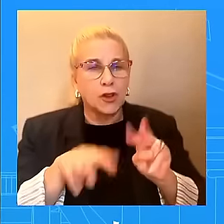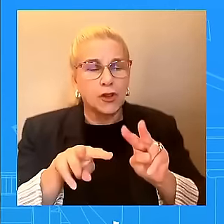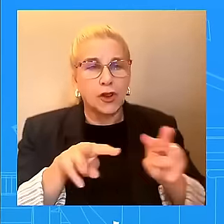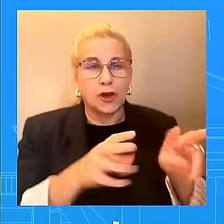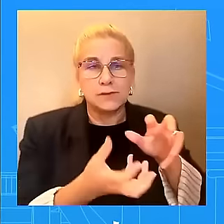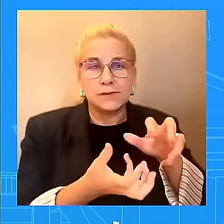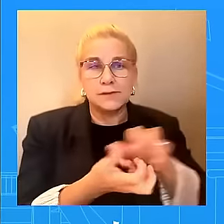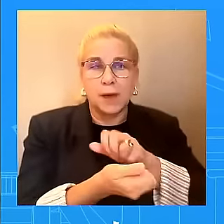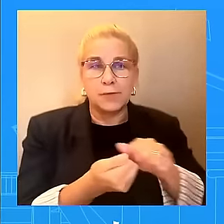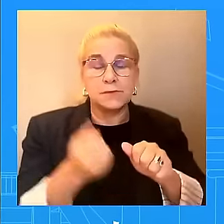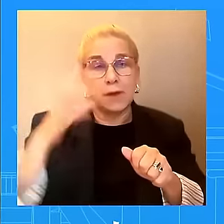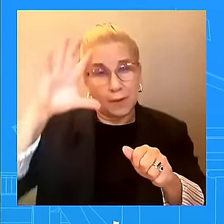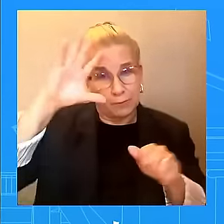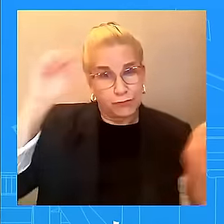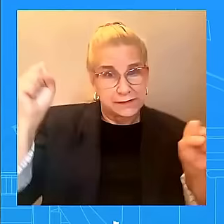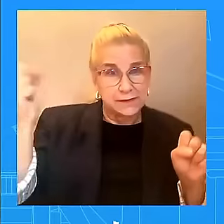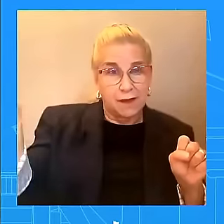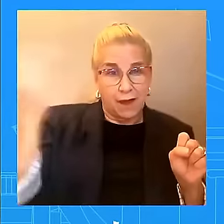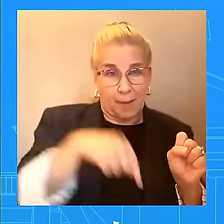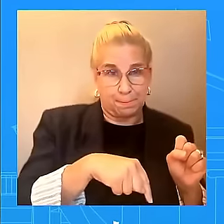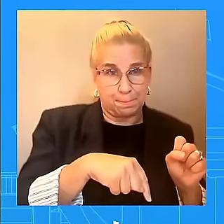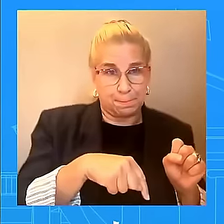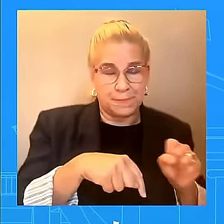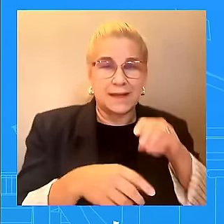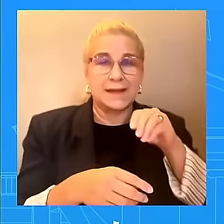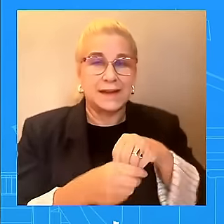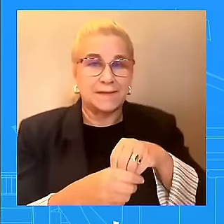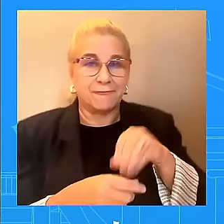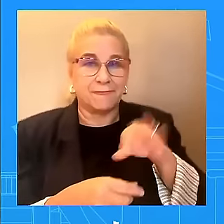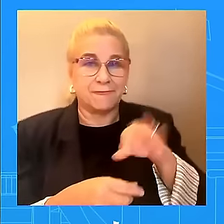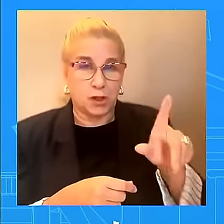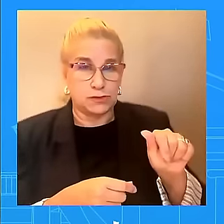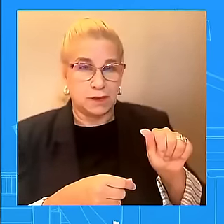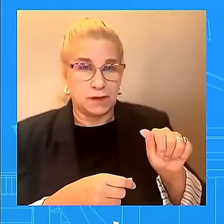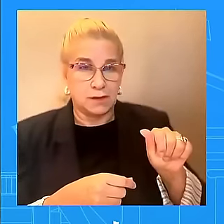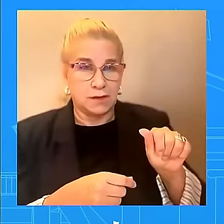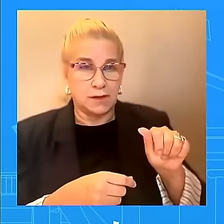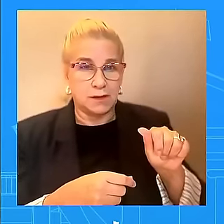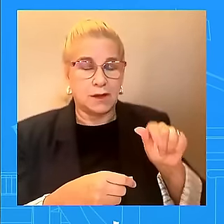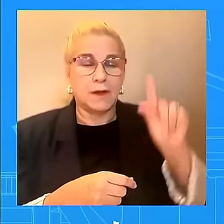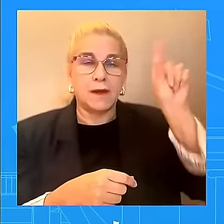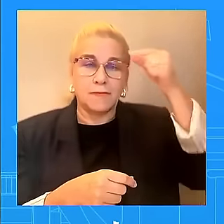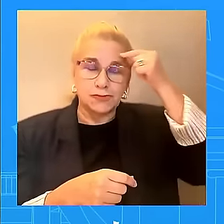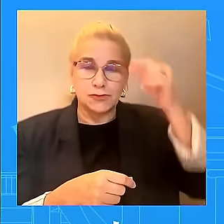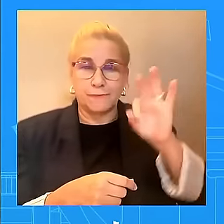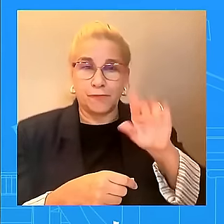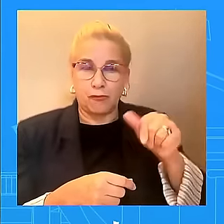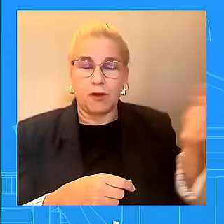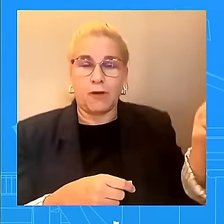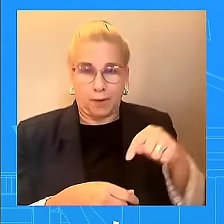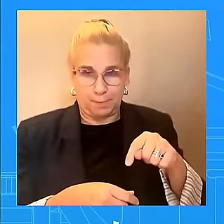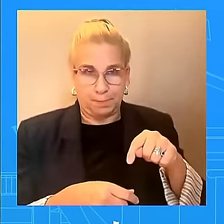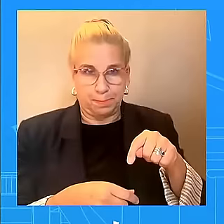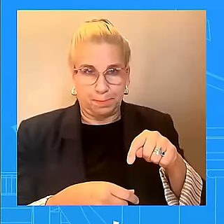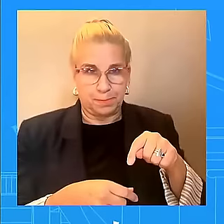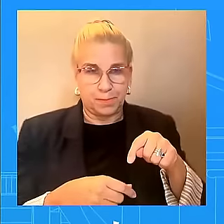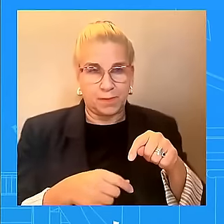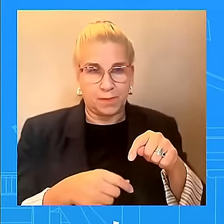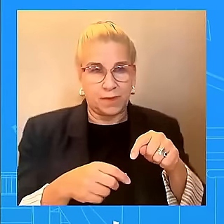we're in Florida. We invited the Governor of Florida to come. It was his decision to not